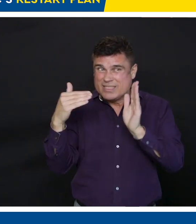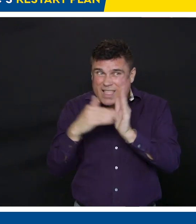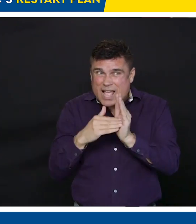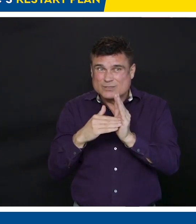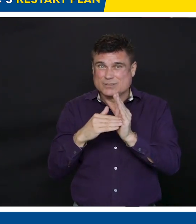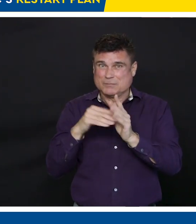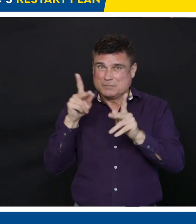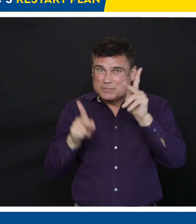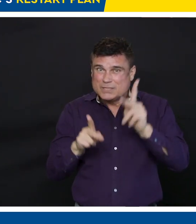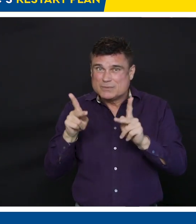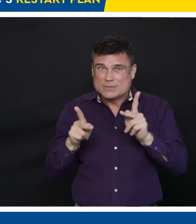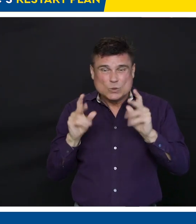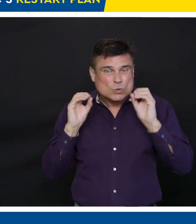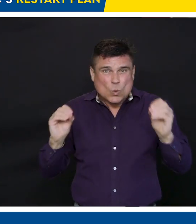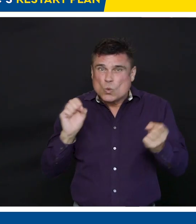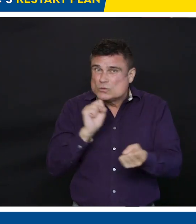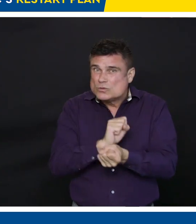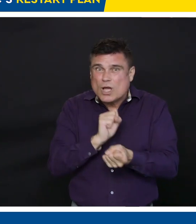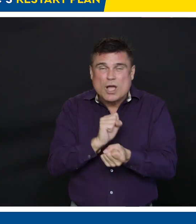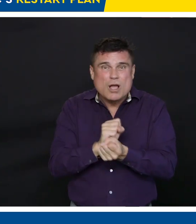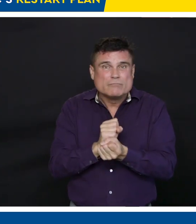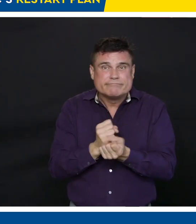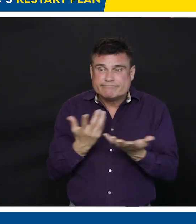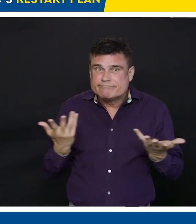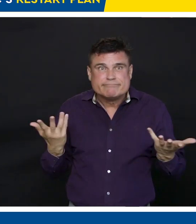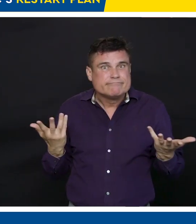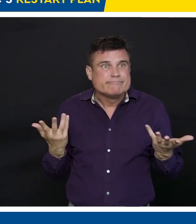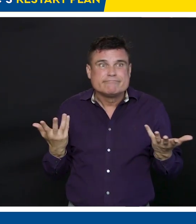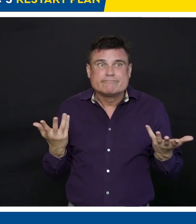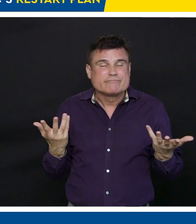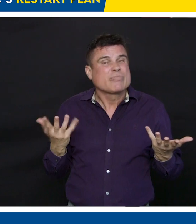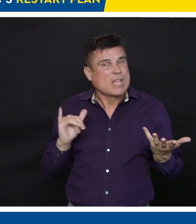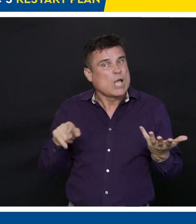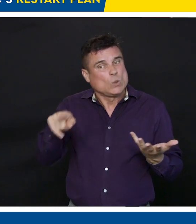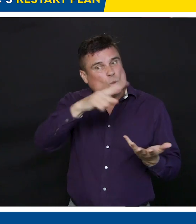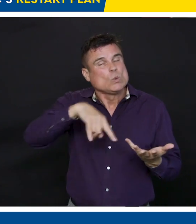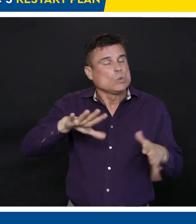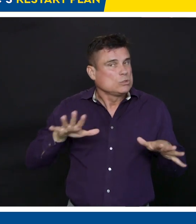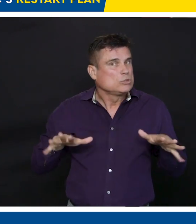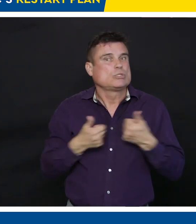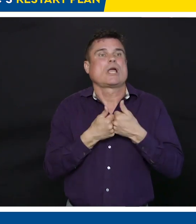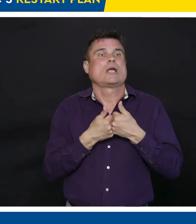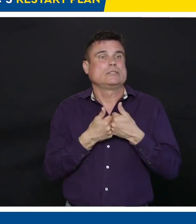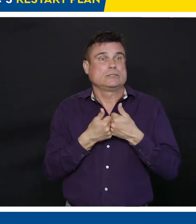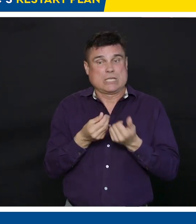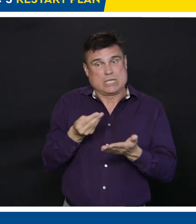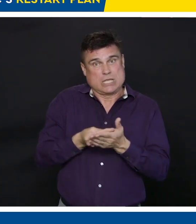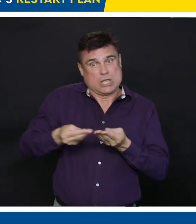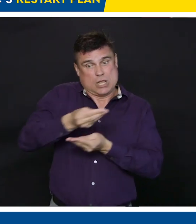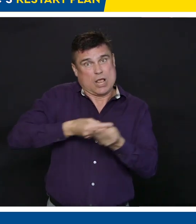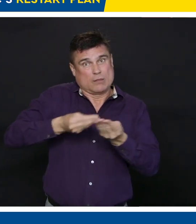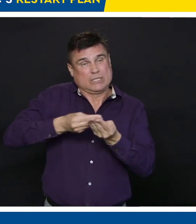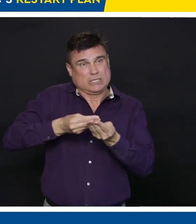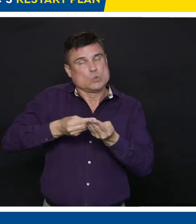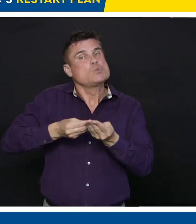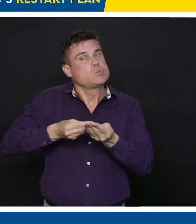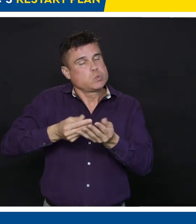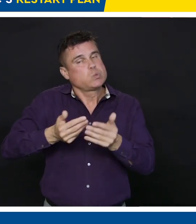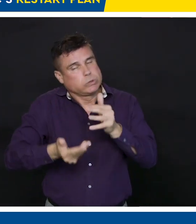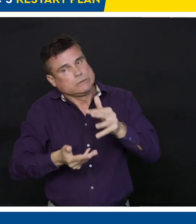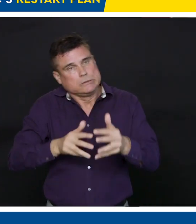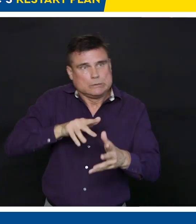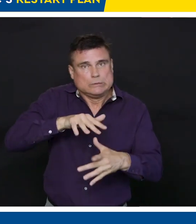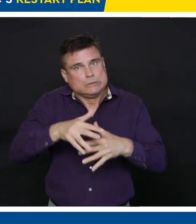and it's going to take time to absorb those workers back into the economy. But the good news is, before the